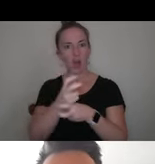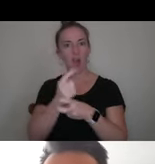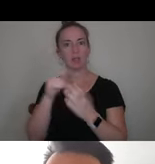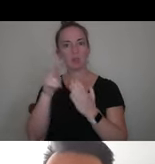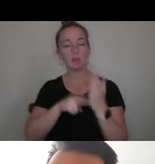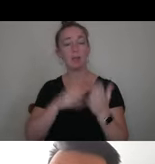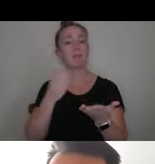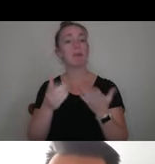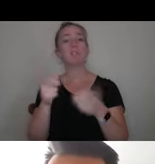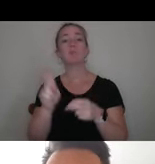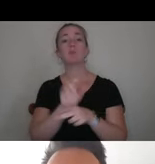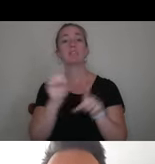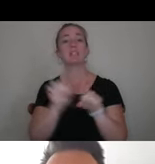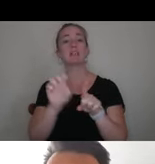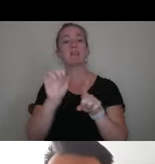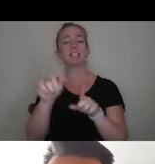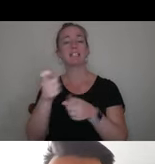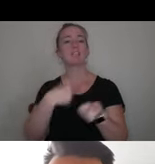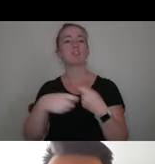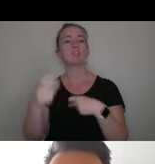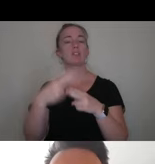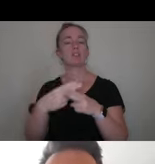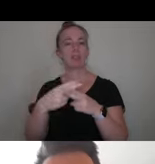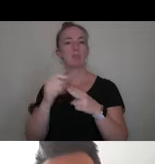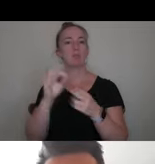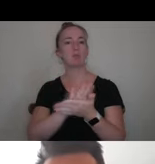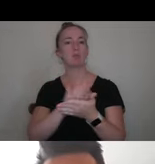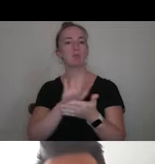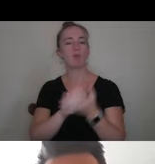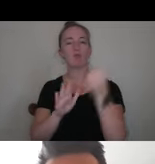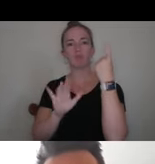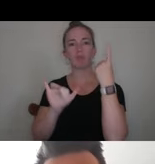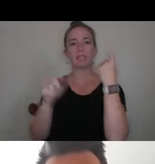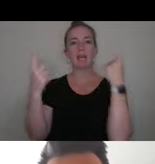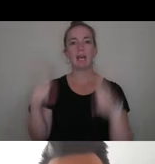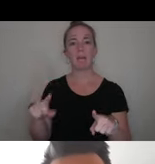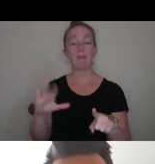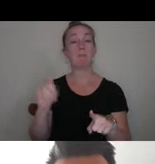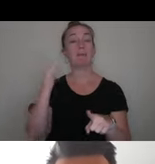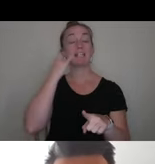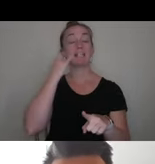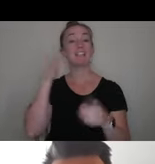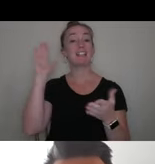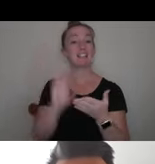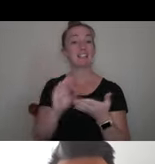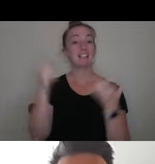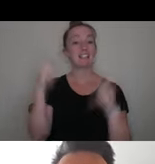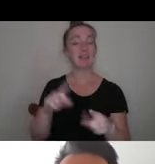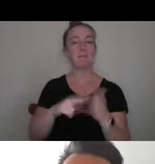school. We get it. It happens. But the less that happens, the less distracted we are as we're engaging with your application.